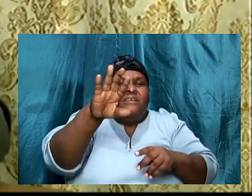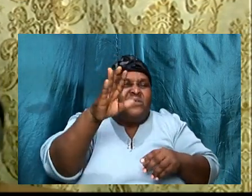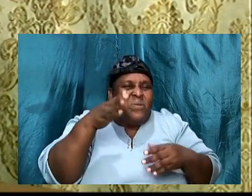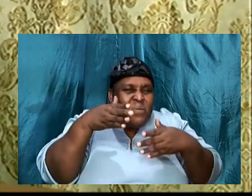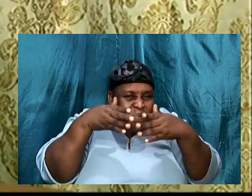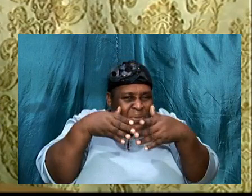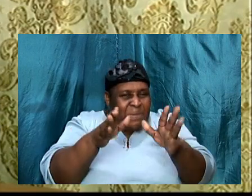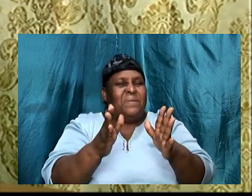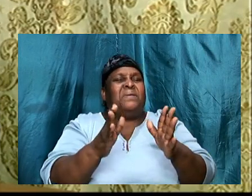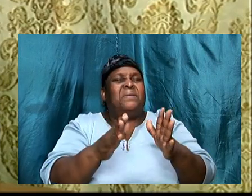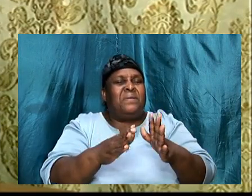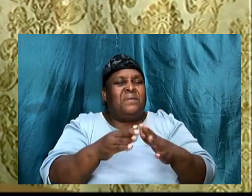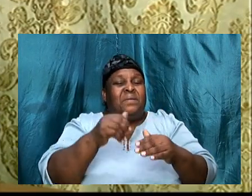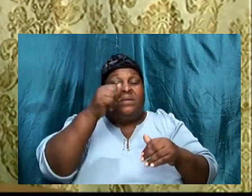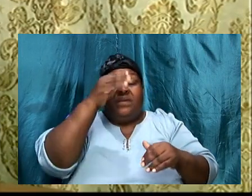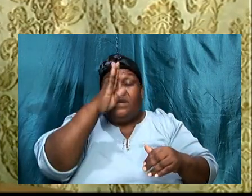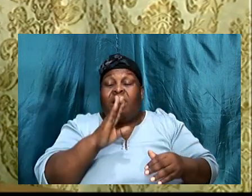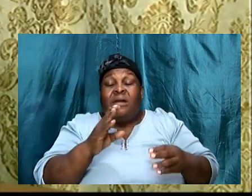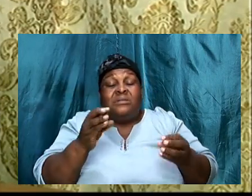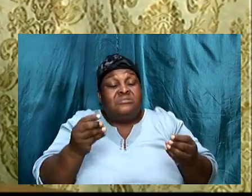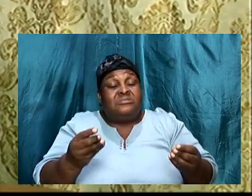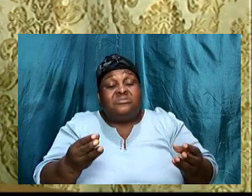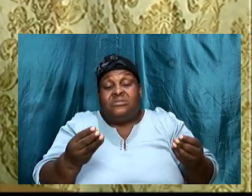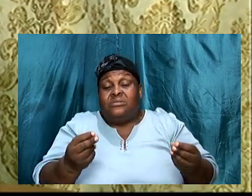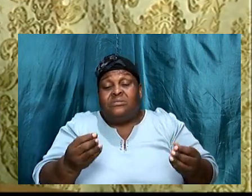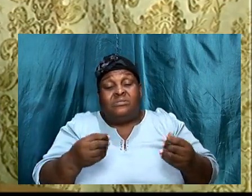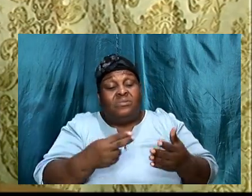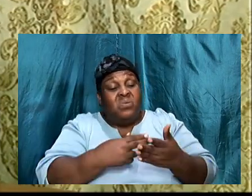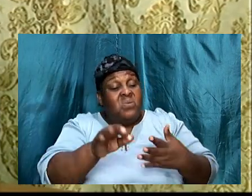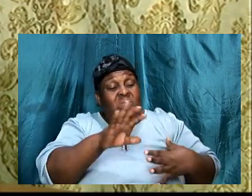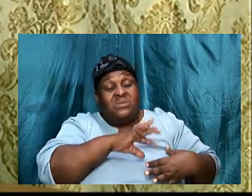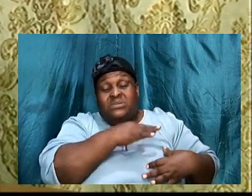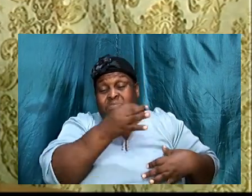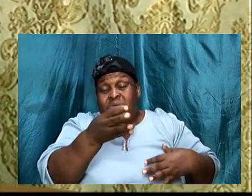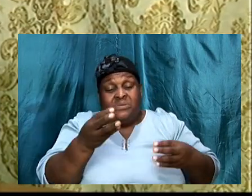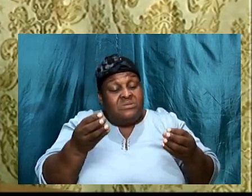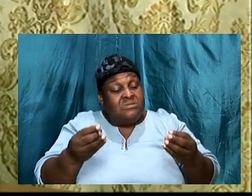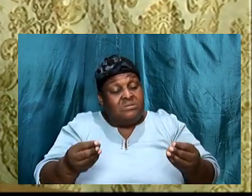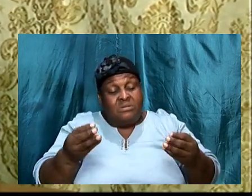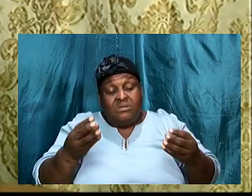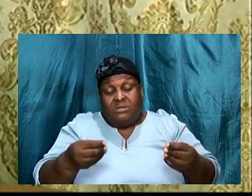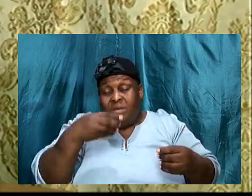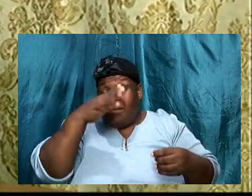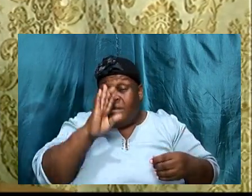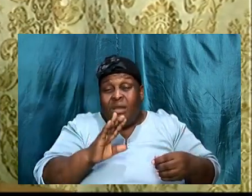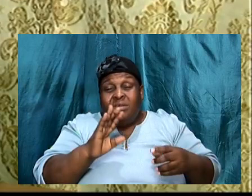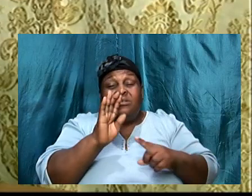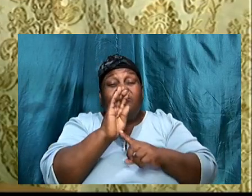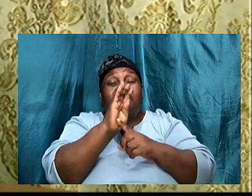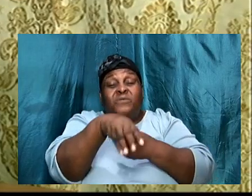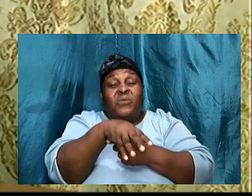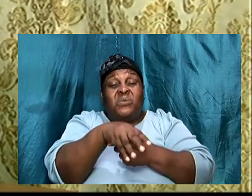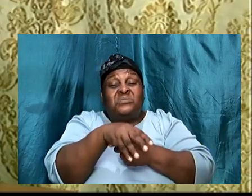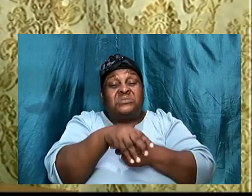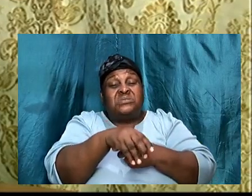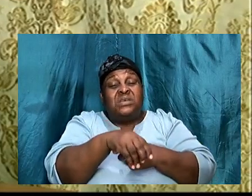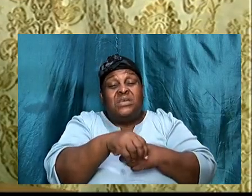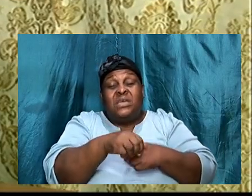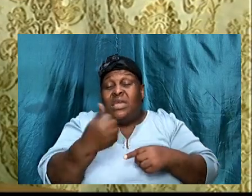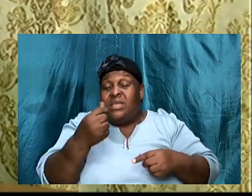gentle, the Holy Spirit, in us is gentle, and he will not, force anyone, against, his or her will,